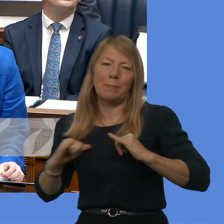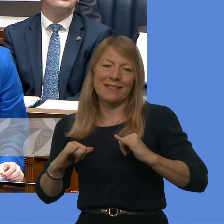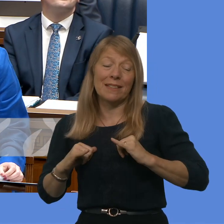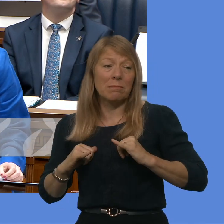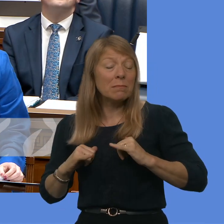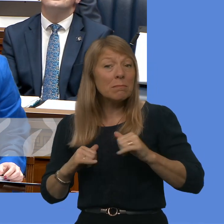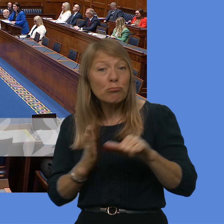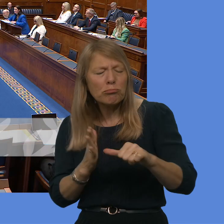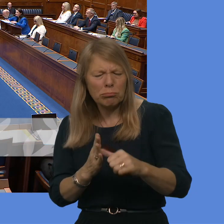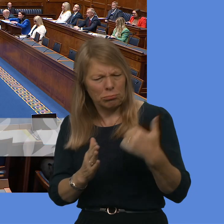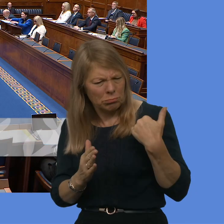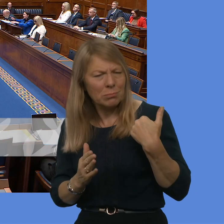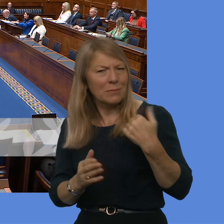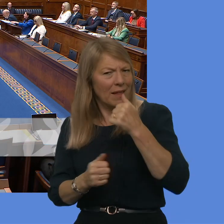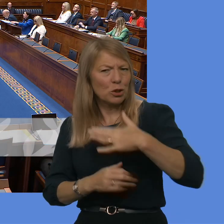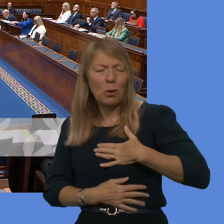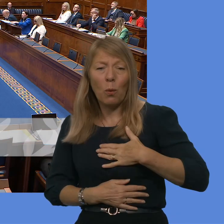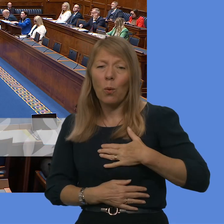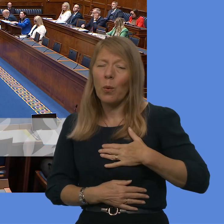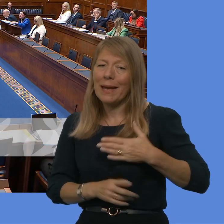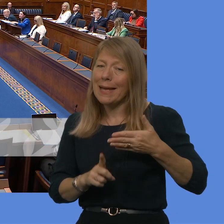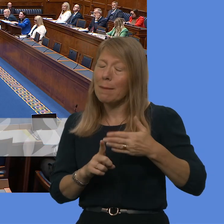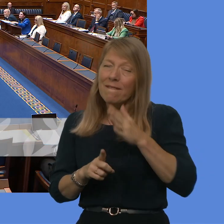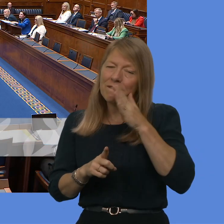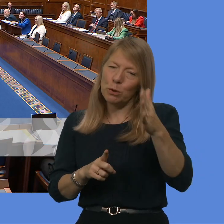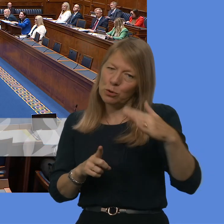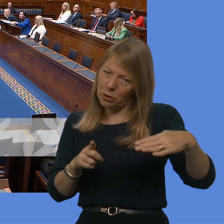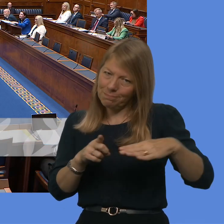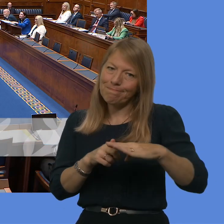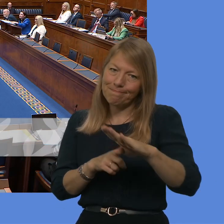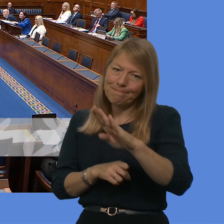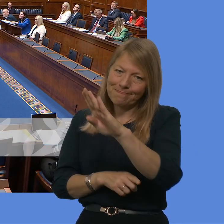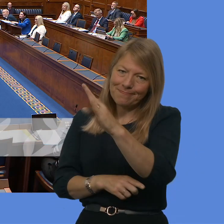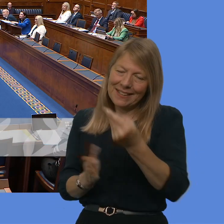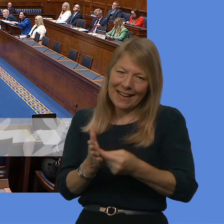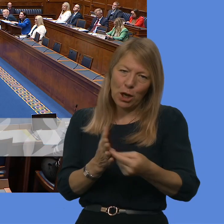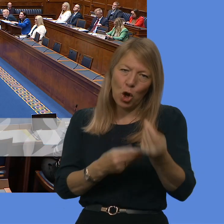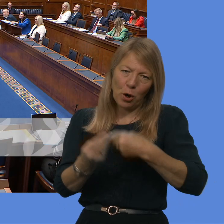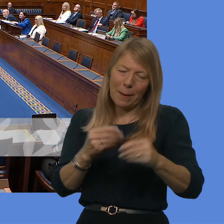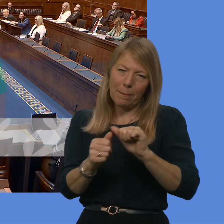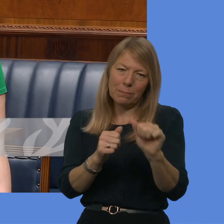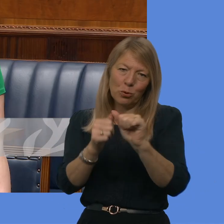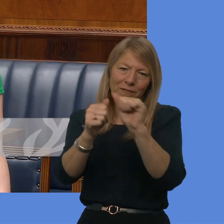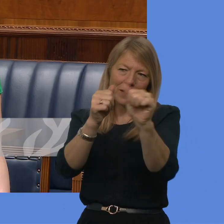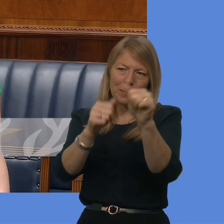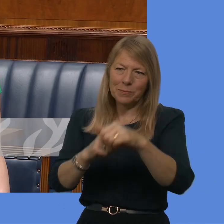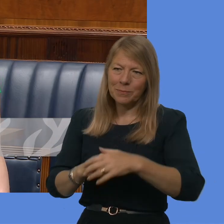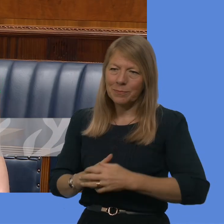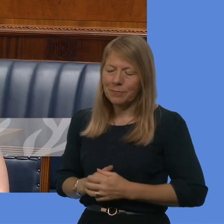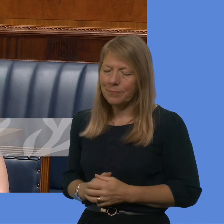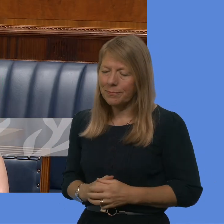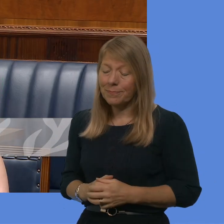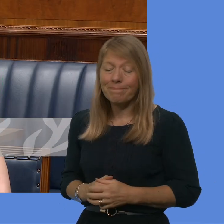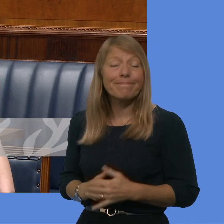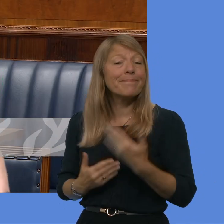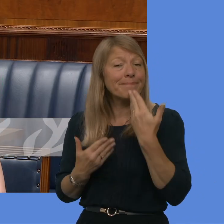grow our economy moving forward. Mr Sharon. The Prime would you agree with me in that context, then,